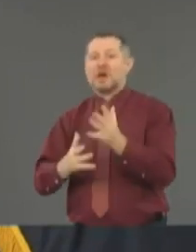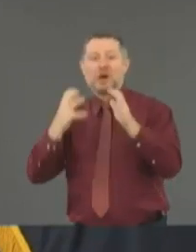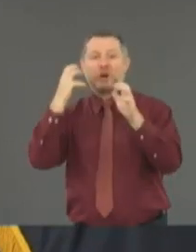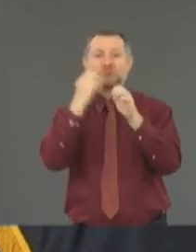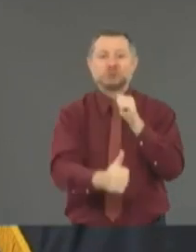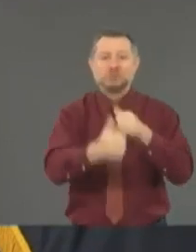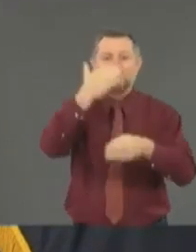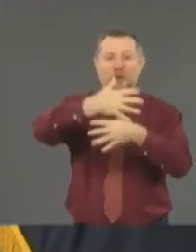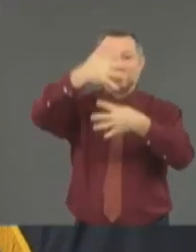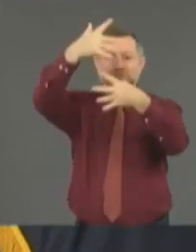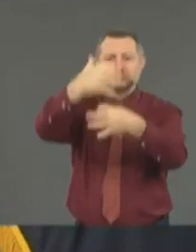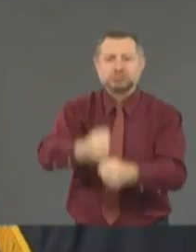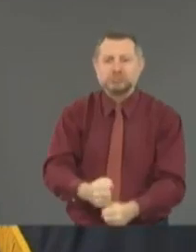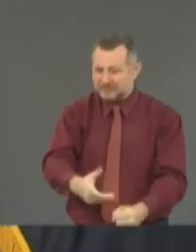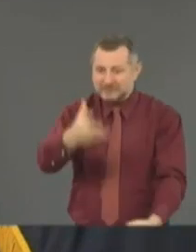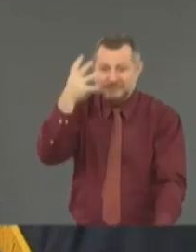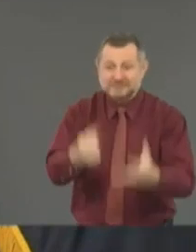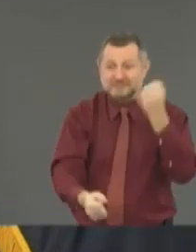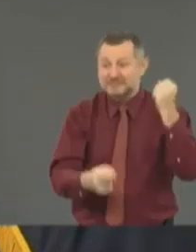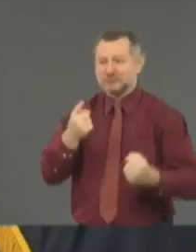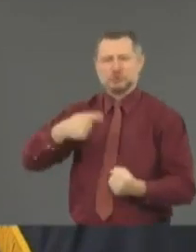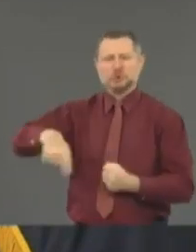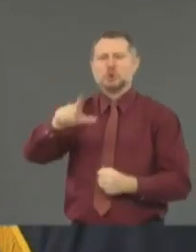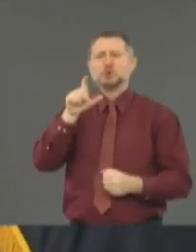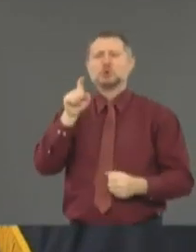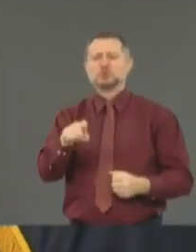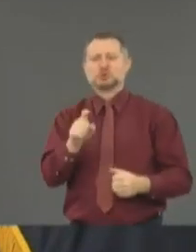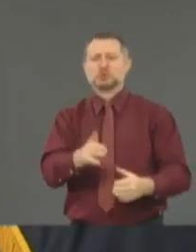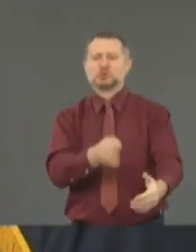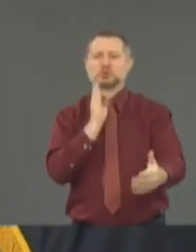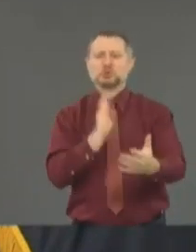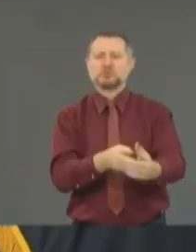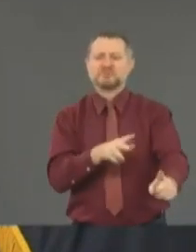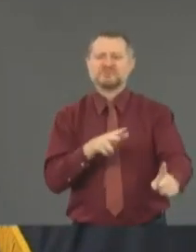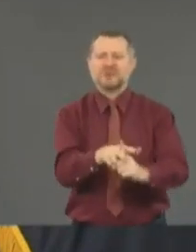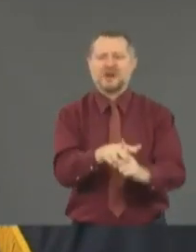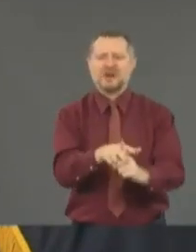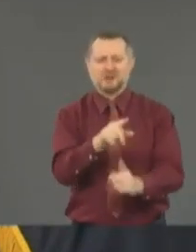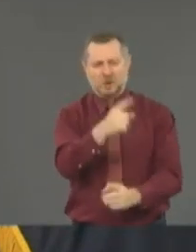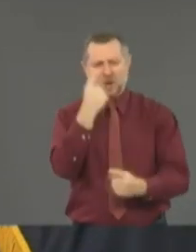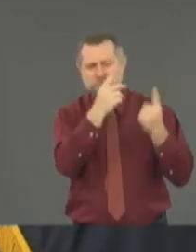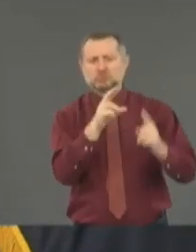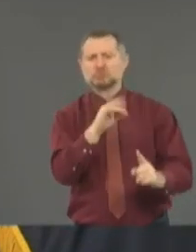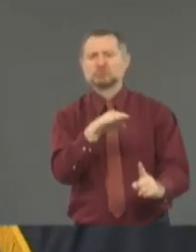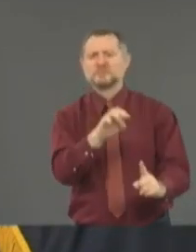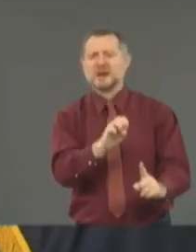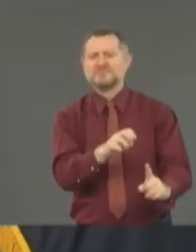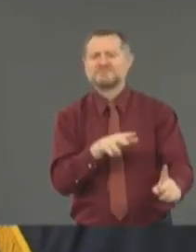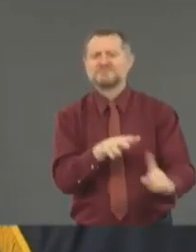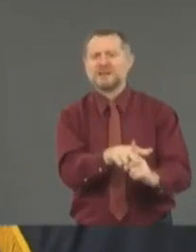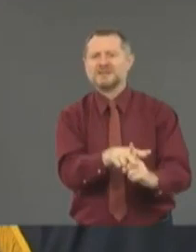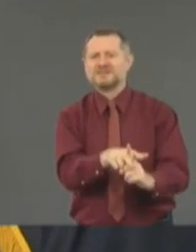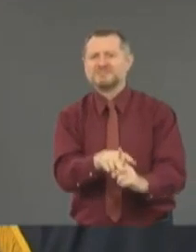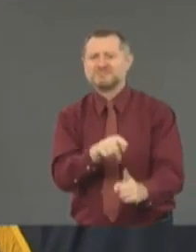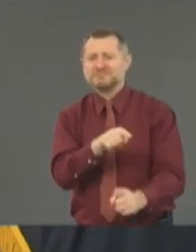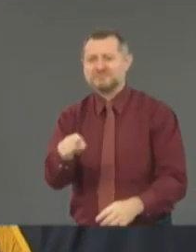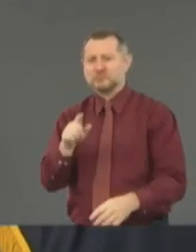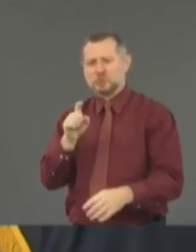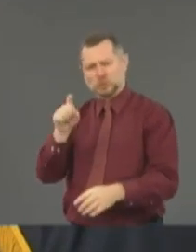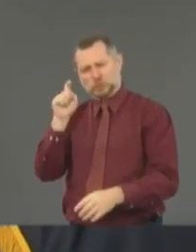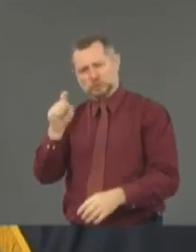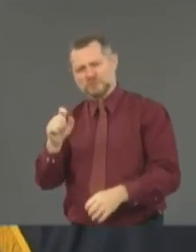these people should be charged for the crime that they are committing and bail set,